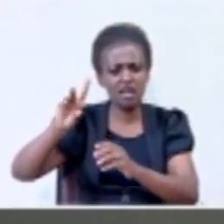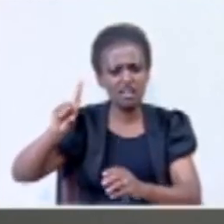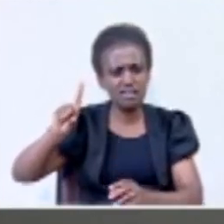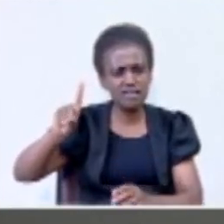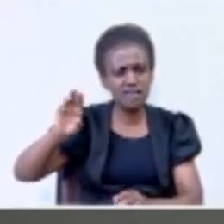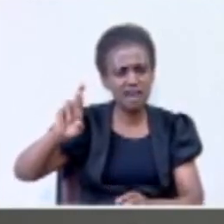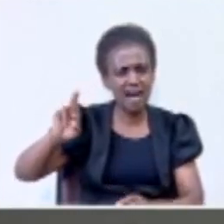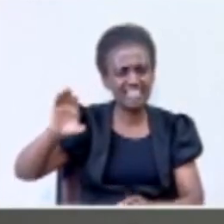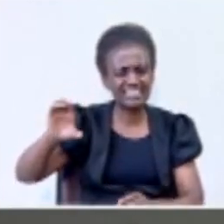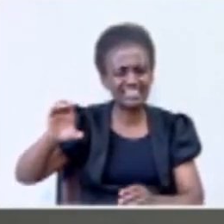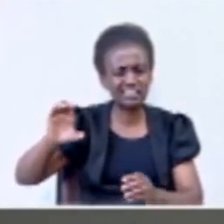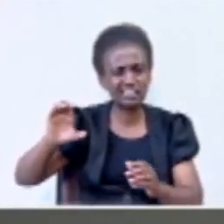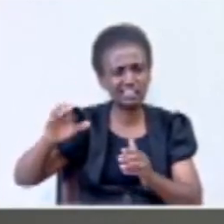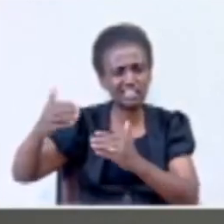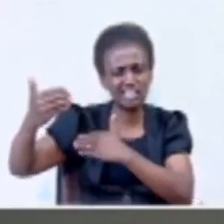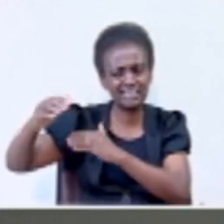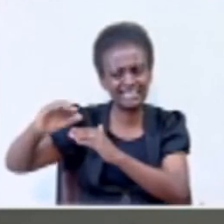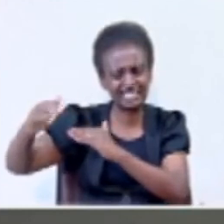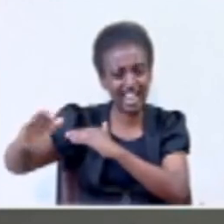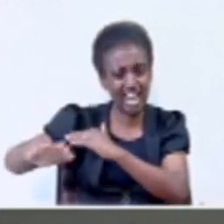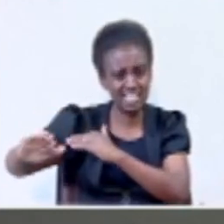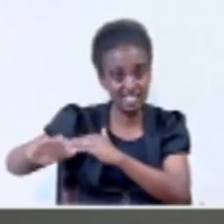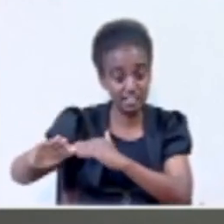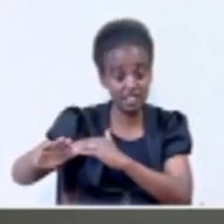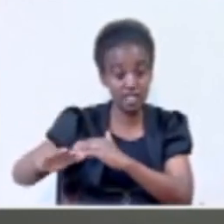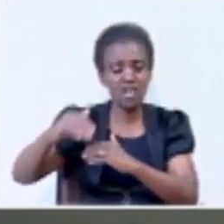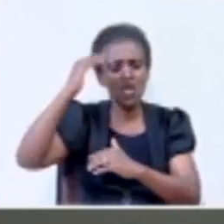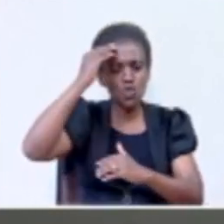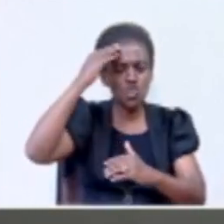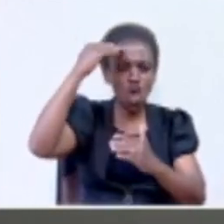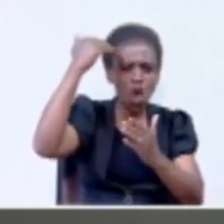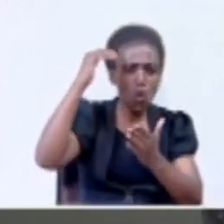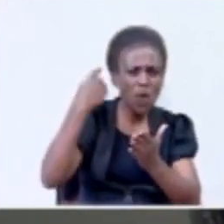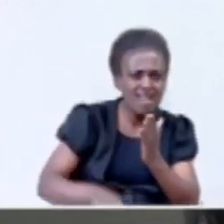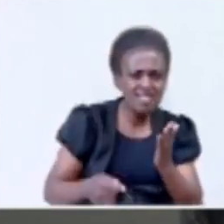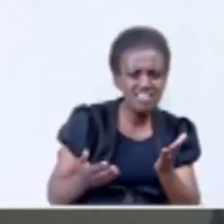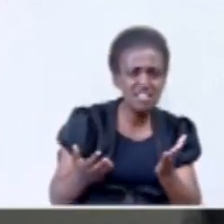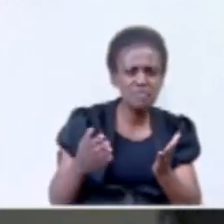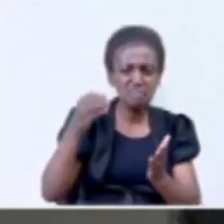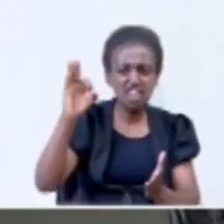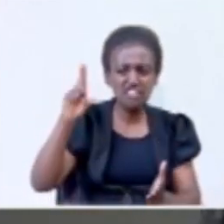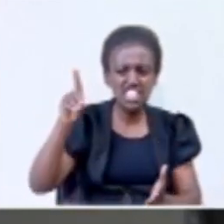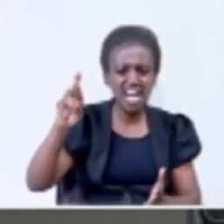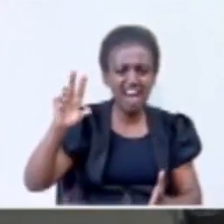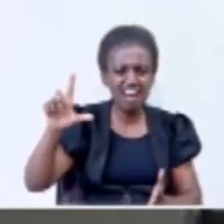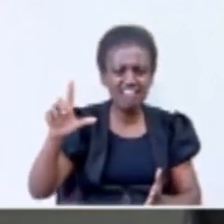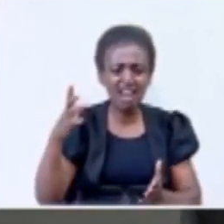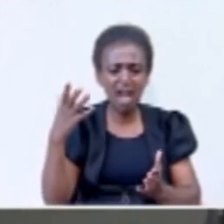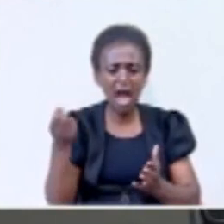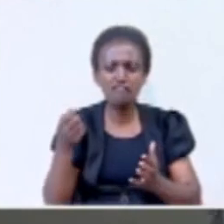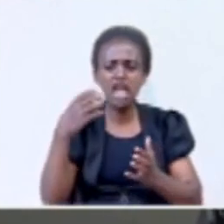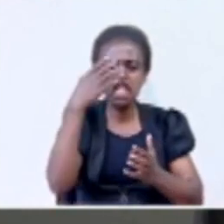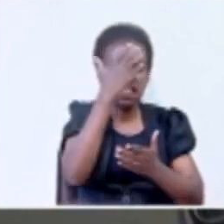There was only one mentioned once and about, you know, some FDRR, some rebels from